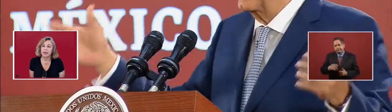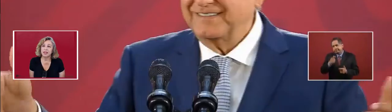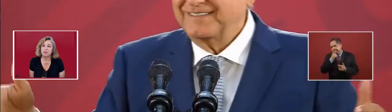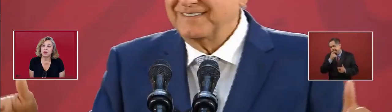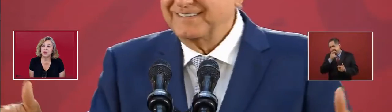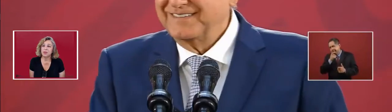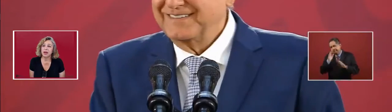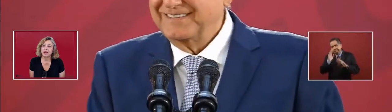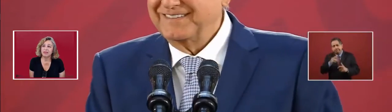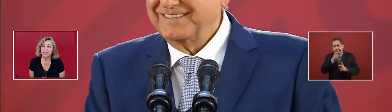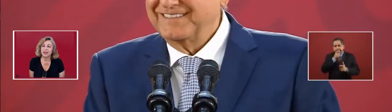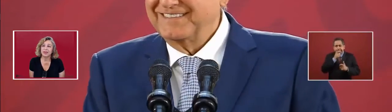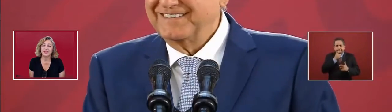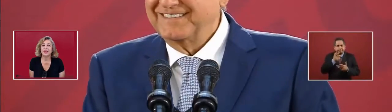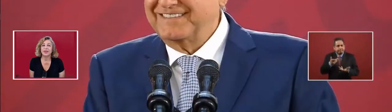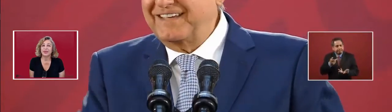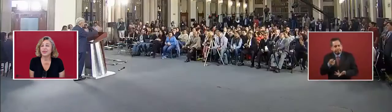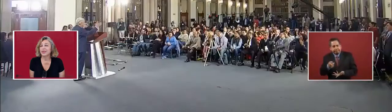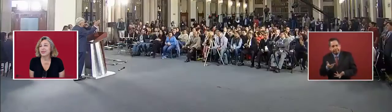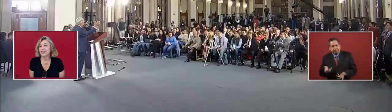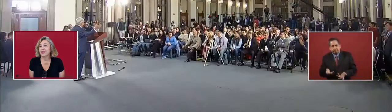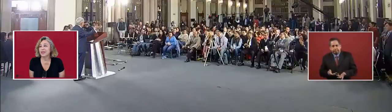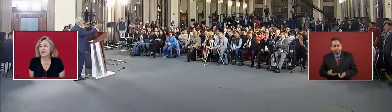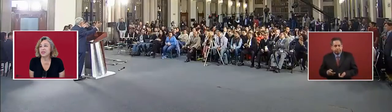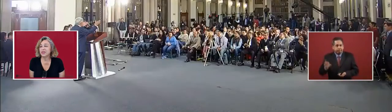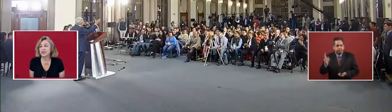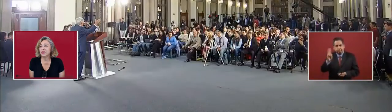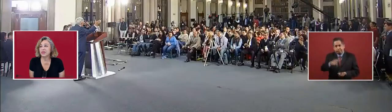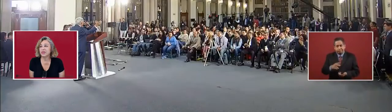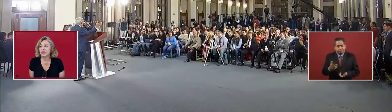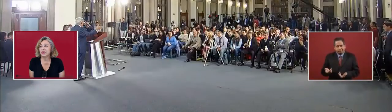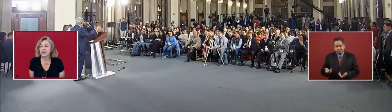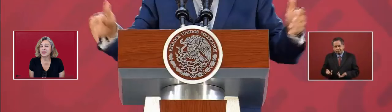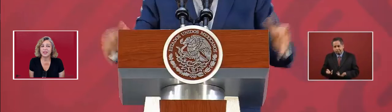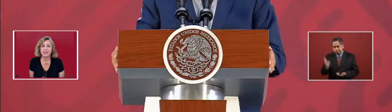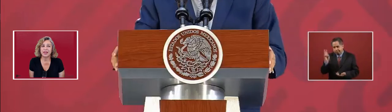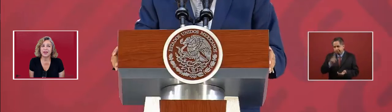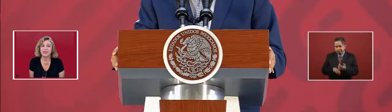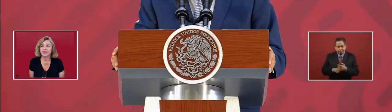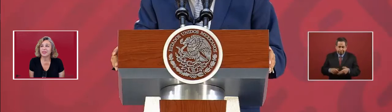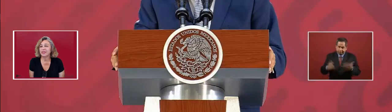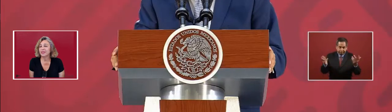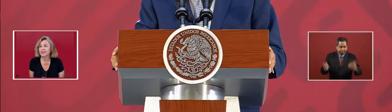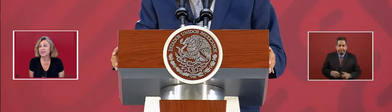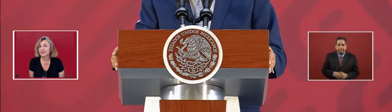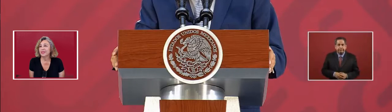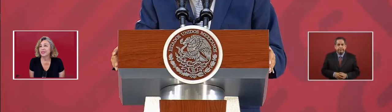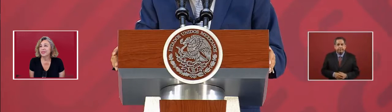And the people were laughing. It's true, they say,'all.